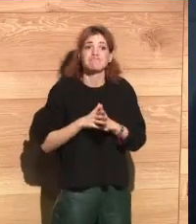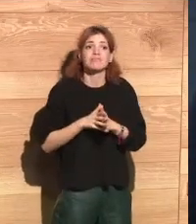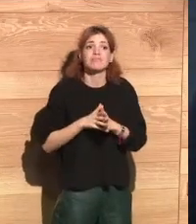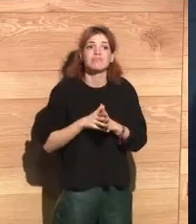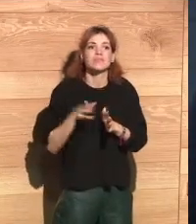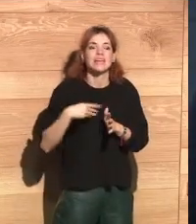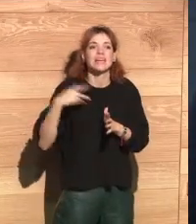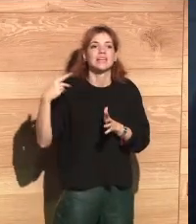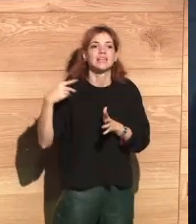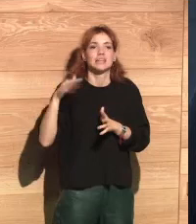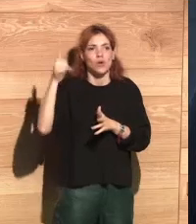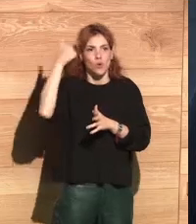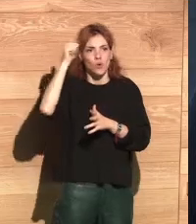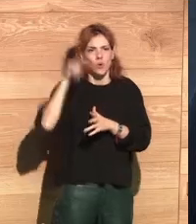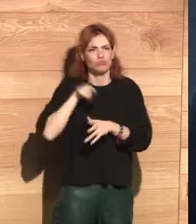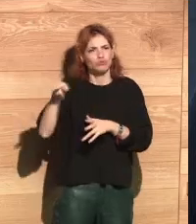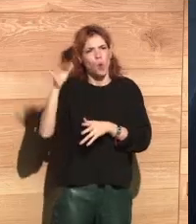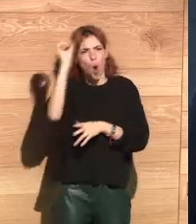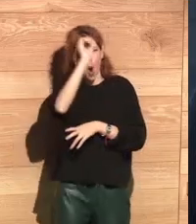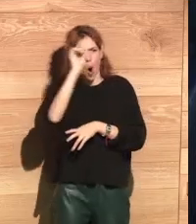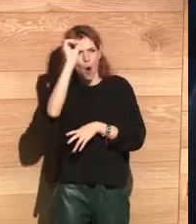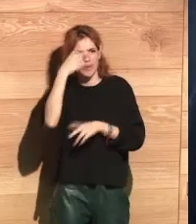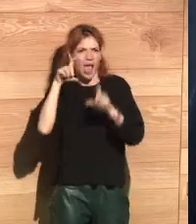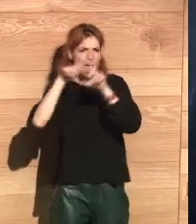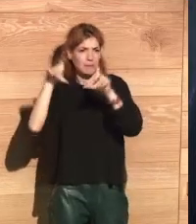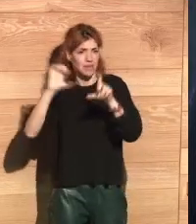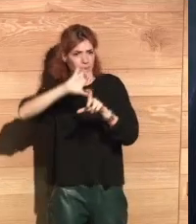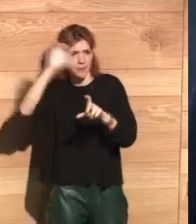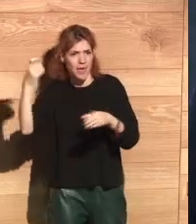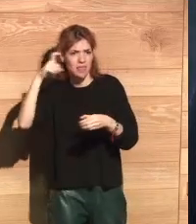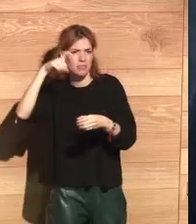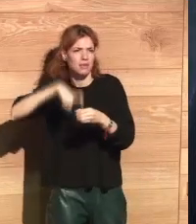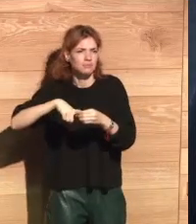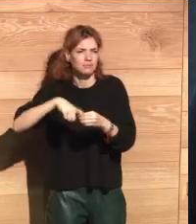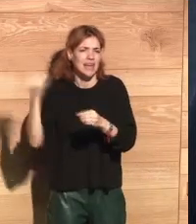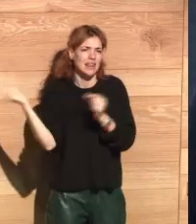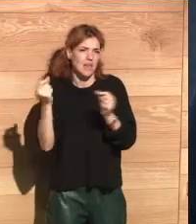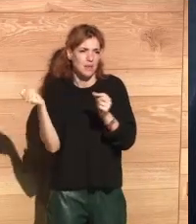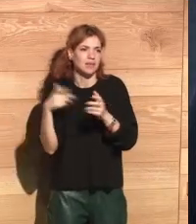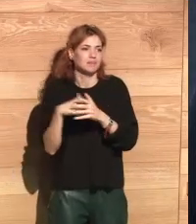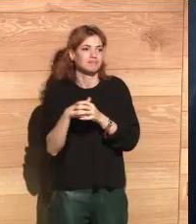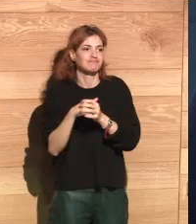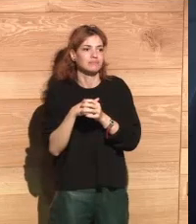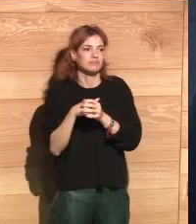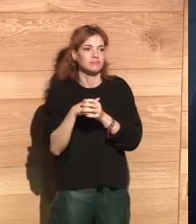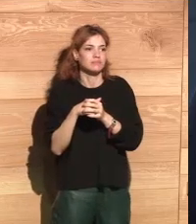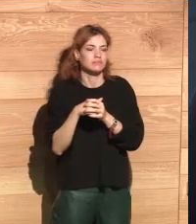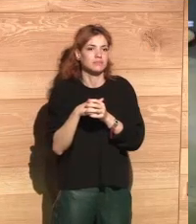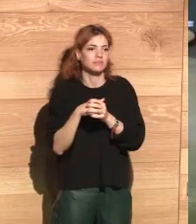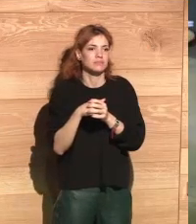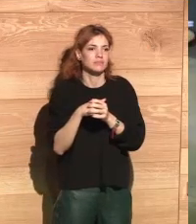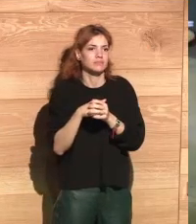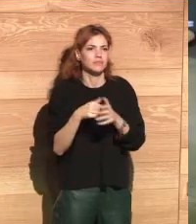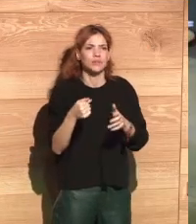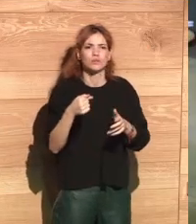users. Christophe, what is your opinion on this? And what do you think European companies and the telecommunication companies that can